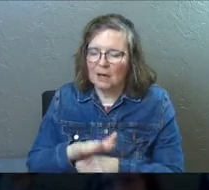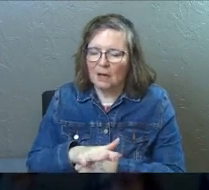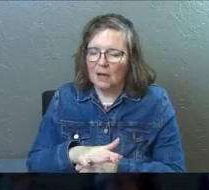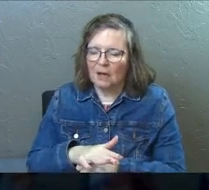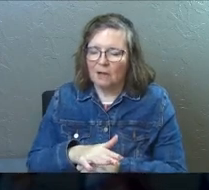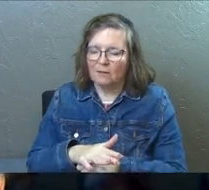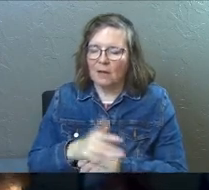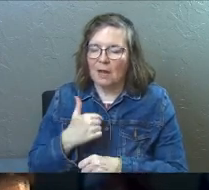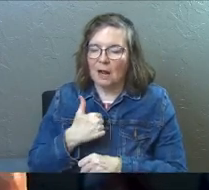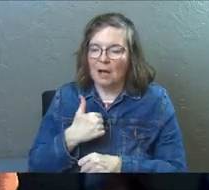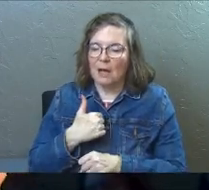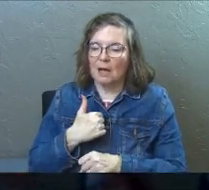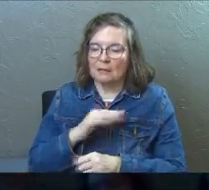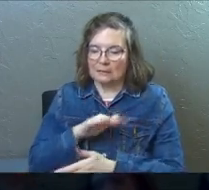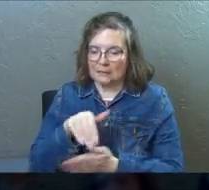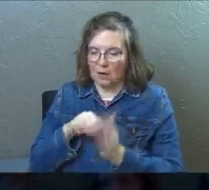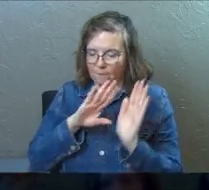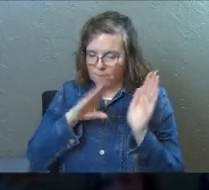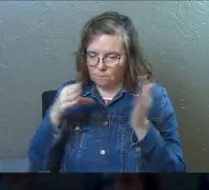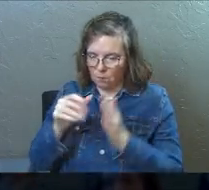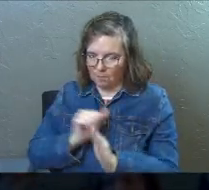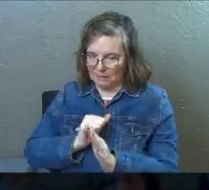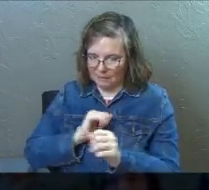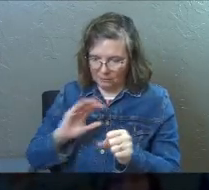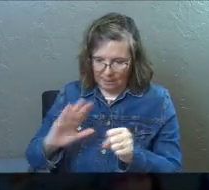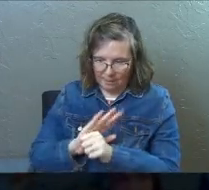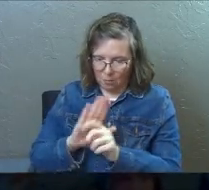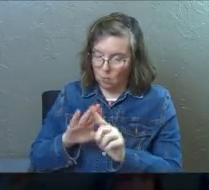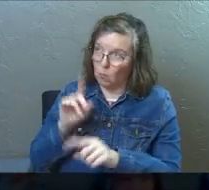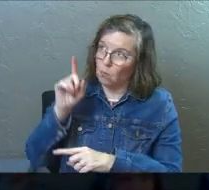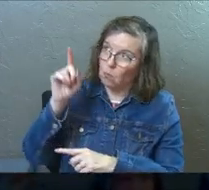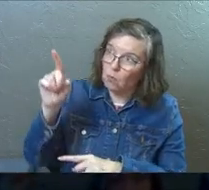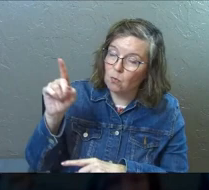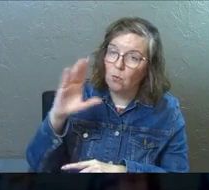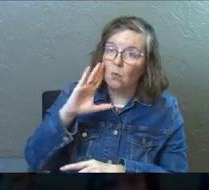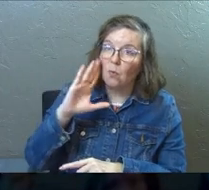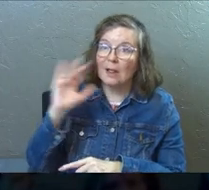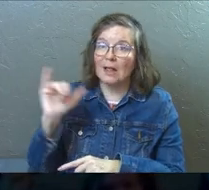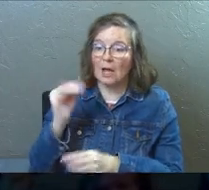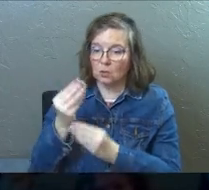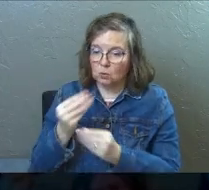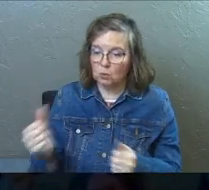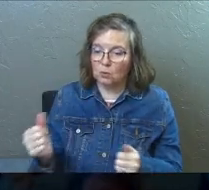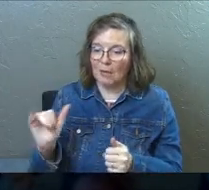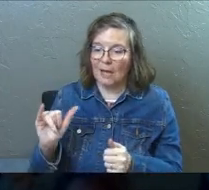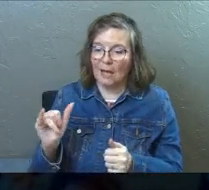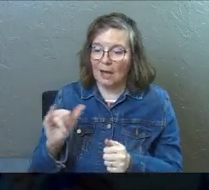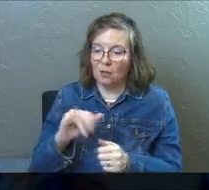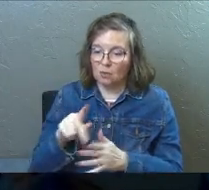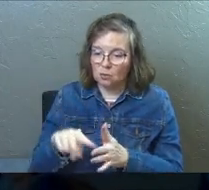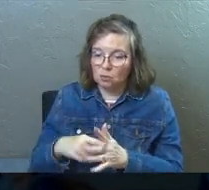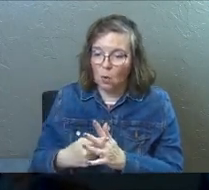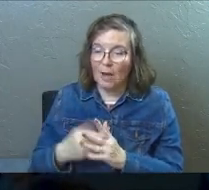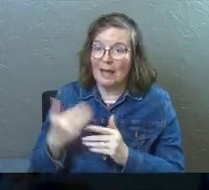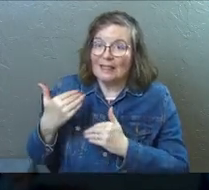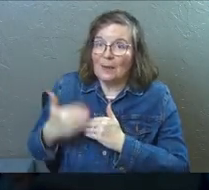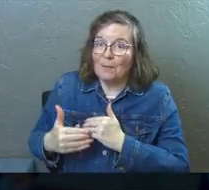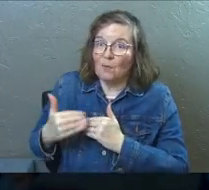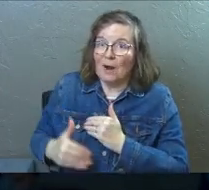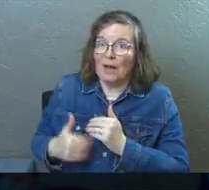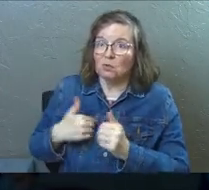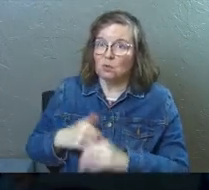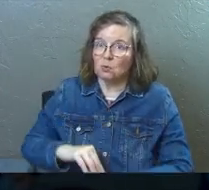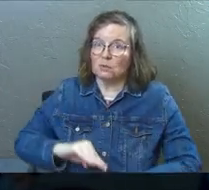And I'm going to center myself completely on you as the solution, as the source, as the bread